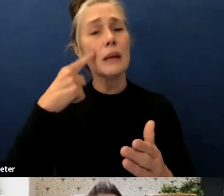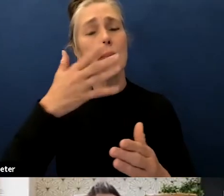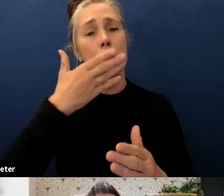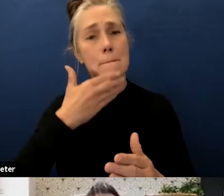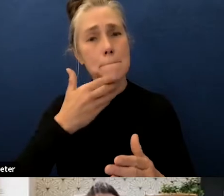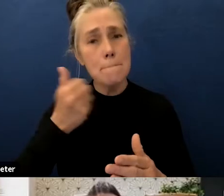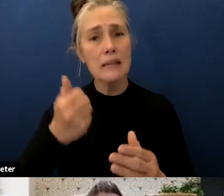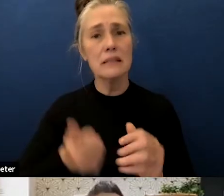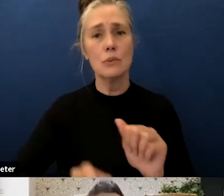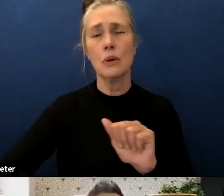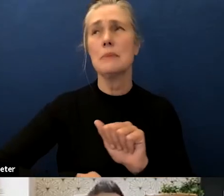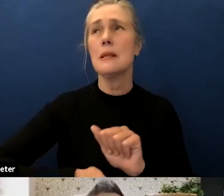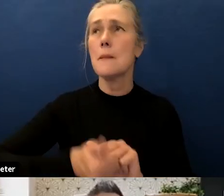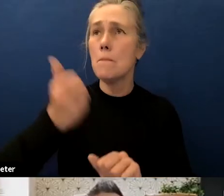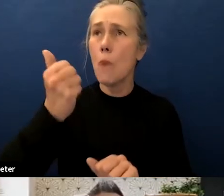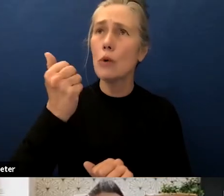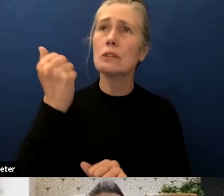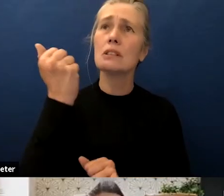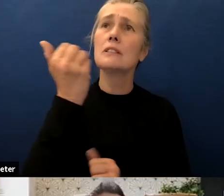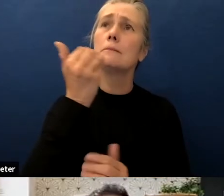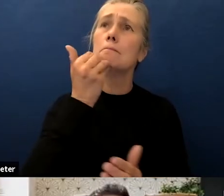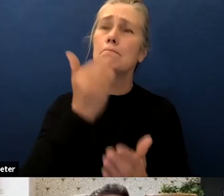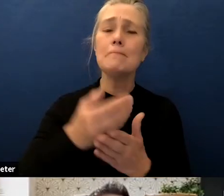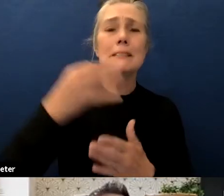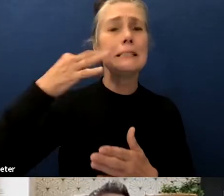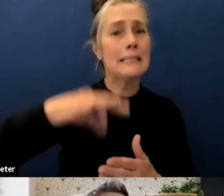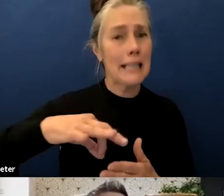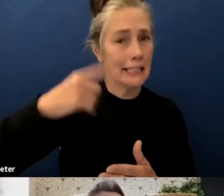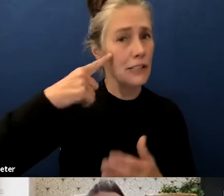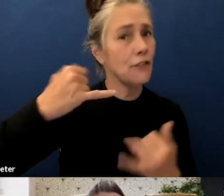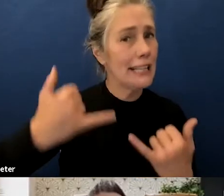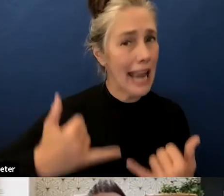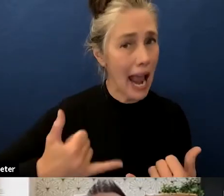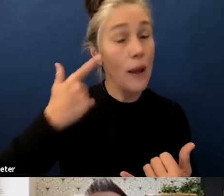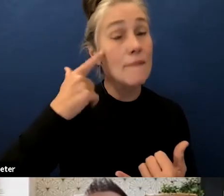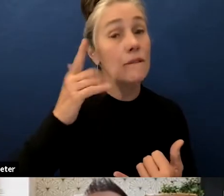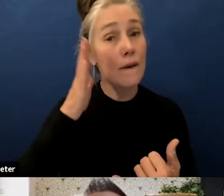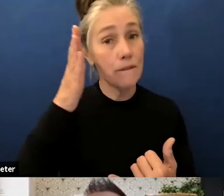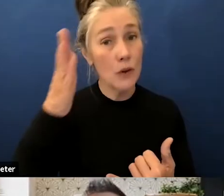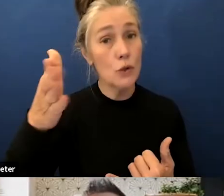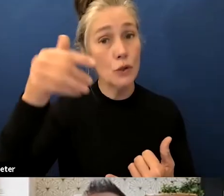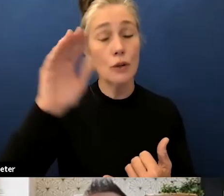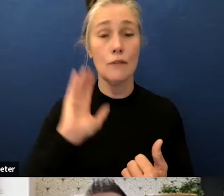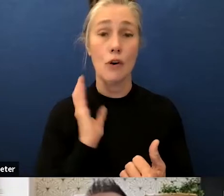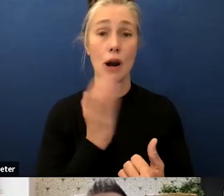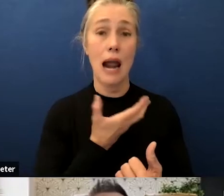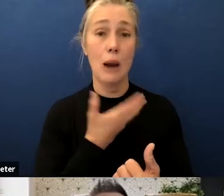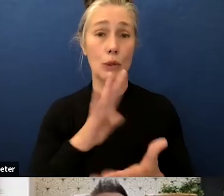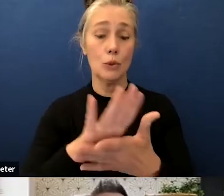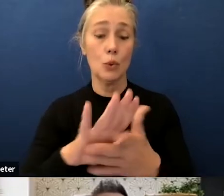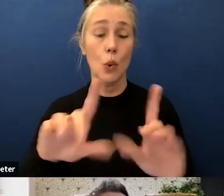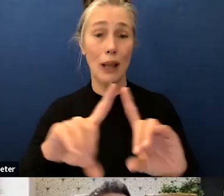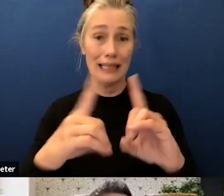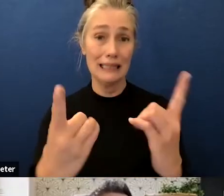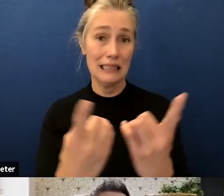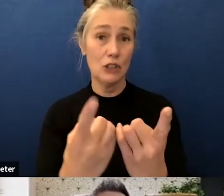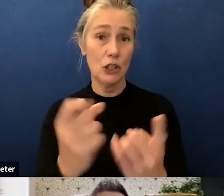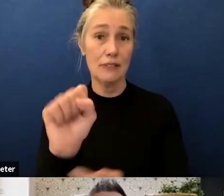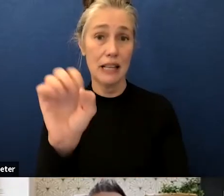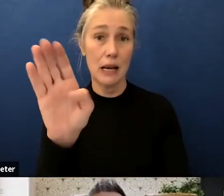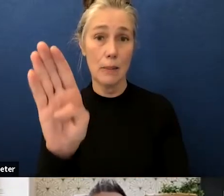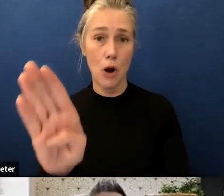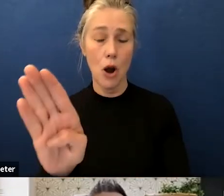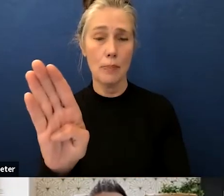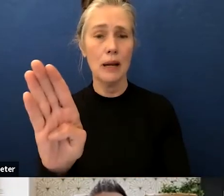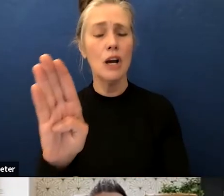now and in the future um and that's really looking at these considerations and so uh we've made some some tweaks along